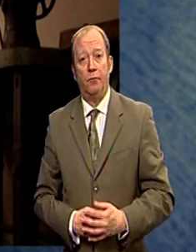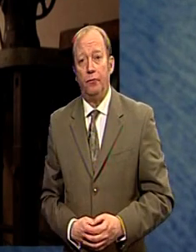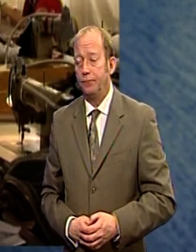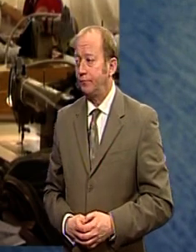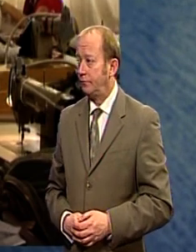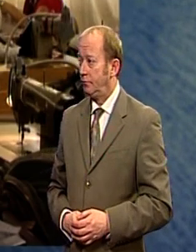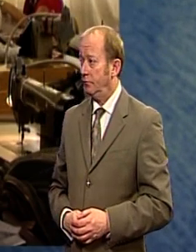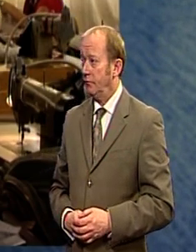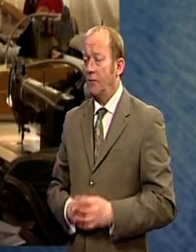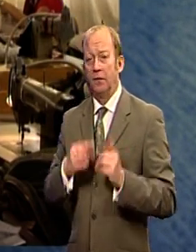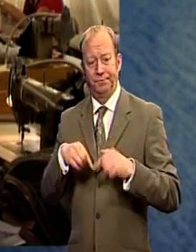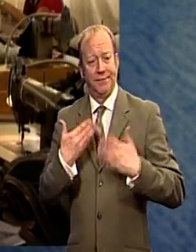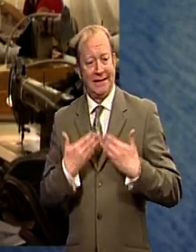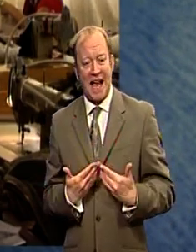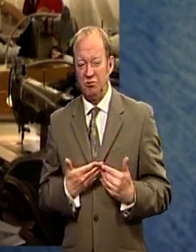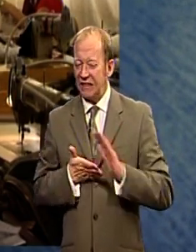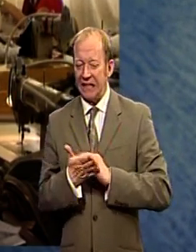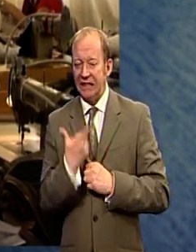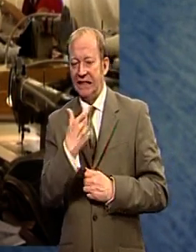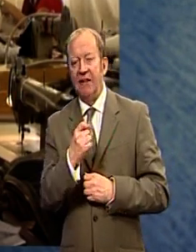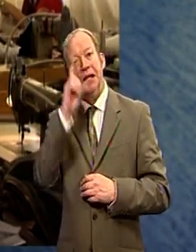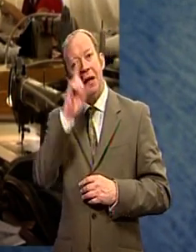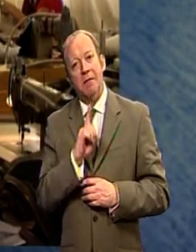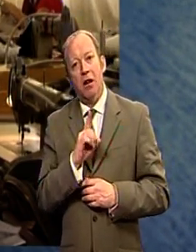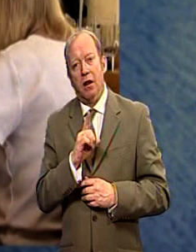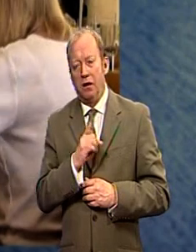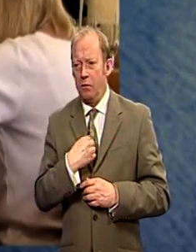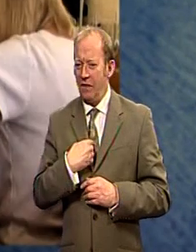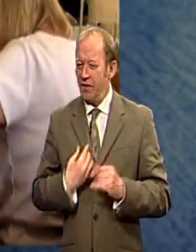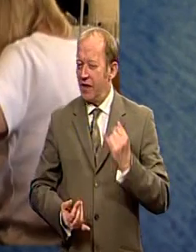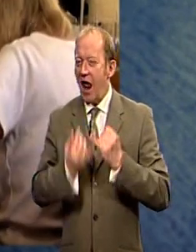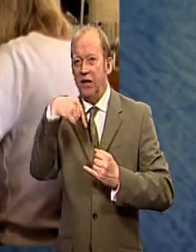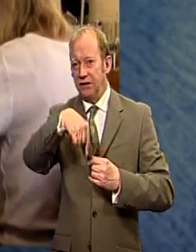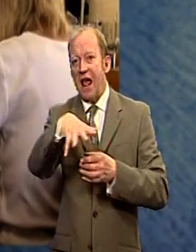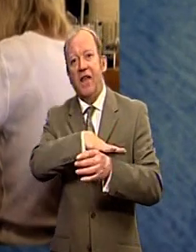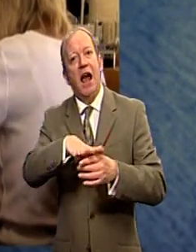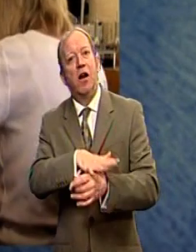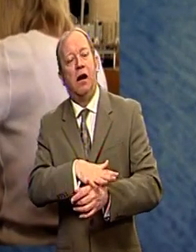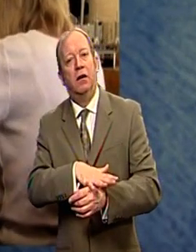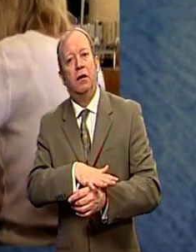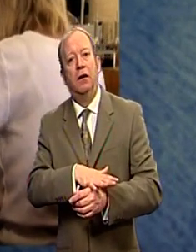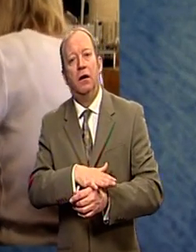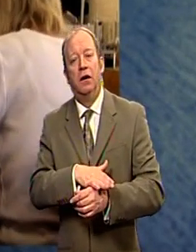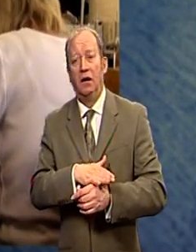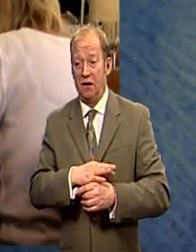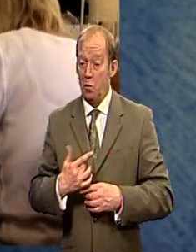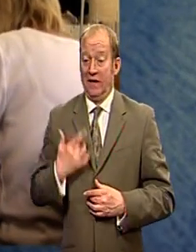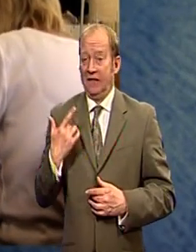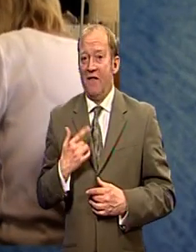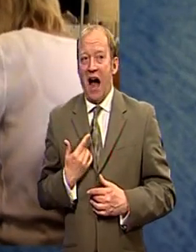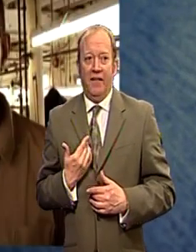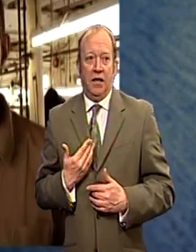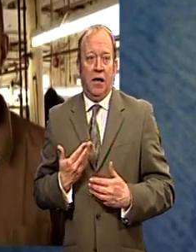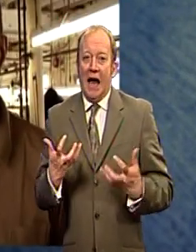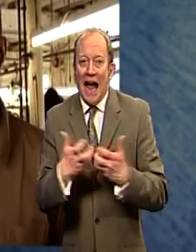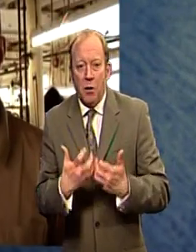We've probably got just less than 70 people now. And I think we're the very last in the area doing what we do. And I think we've survived on a little bit